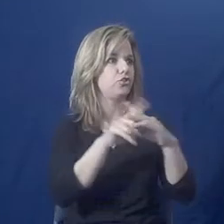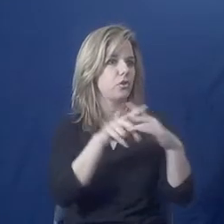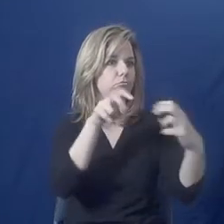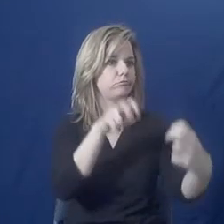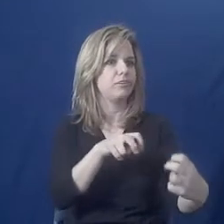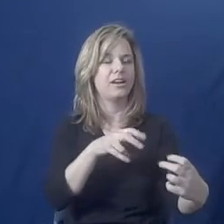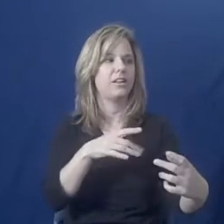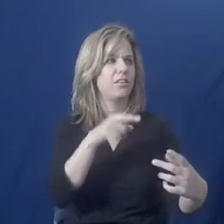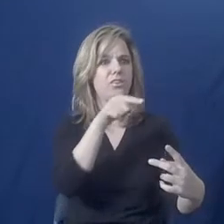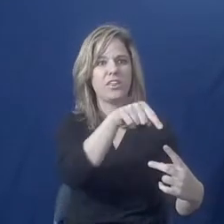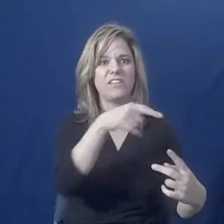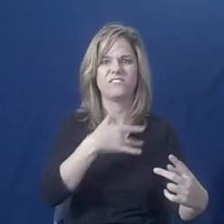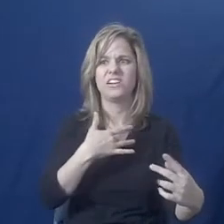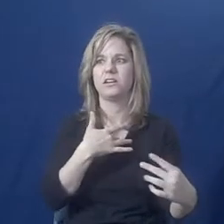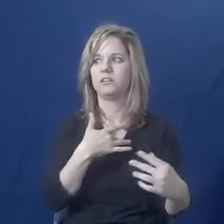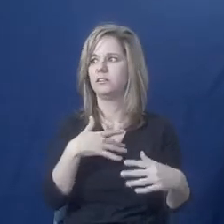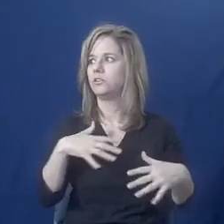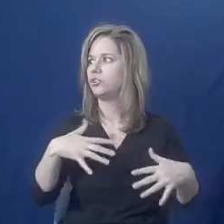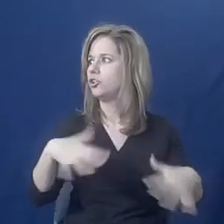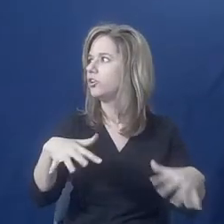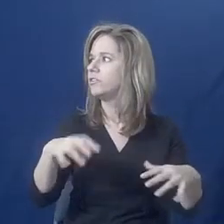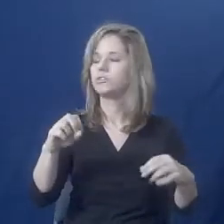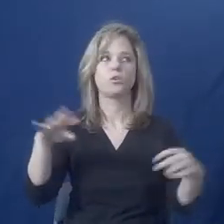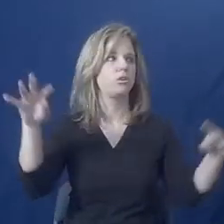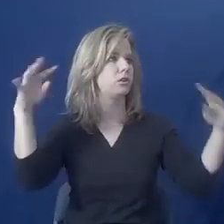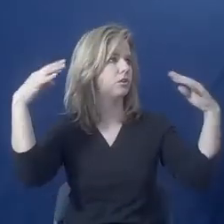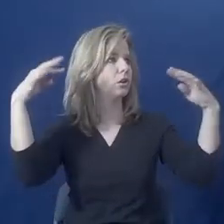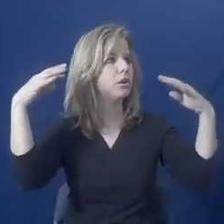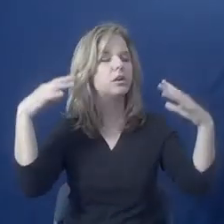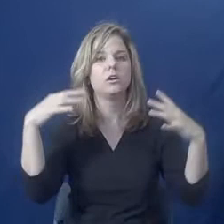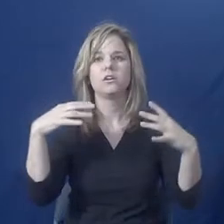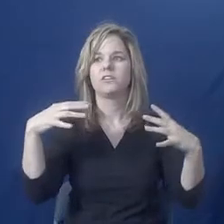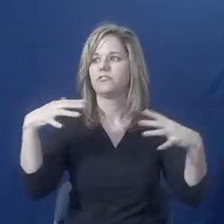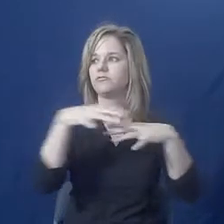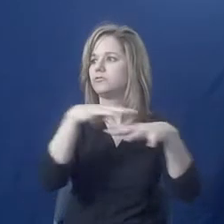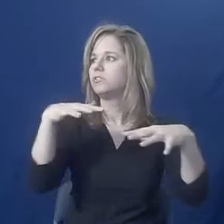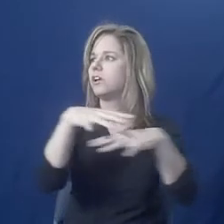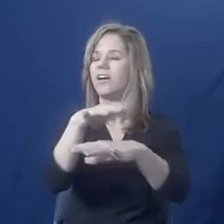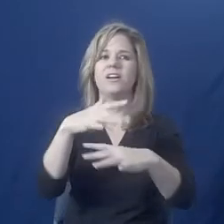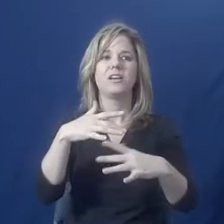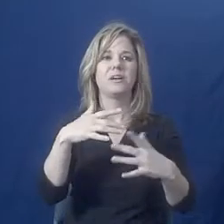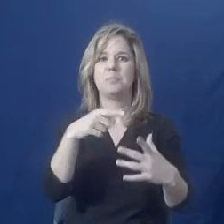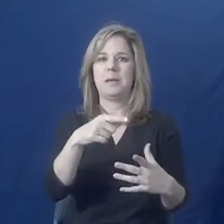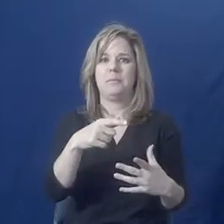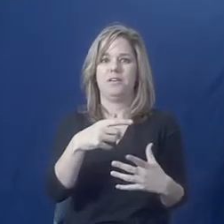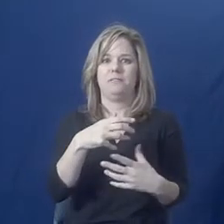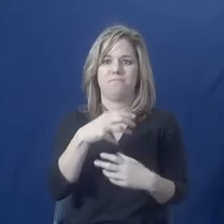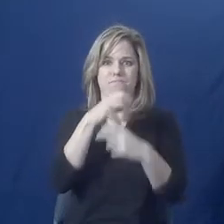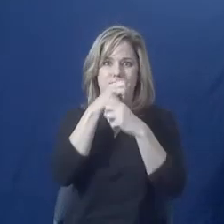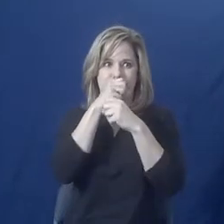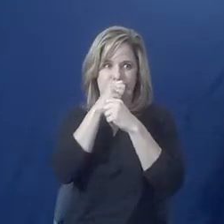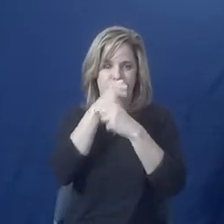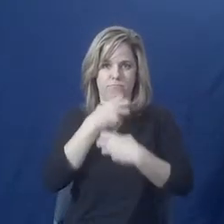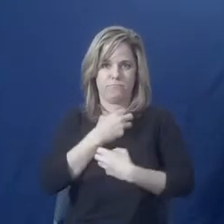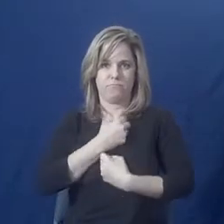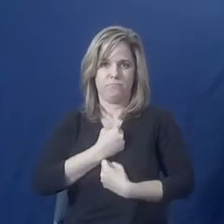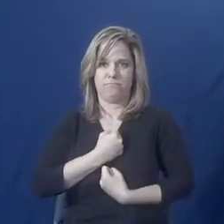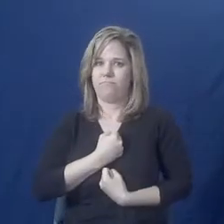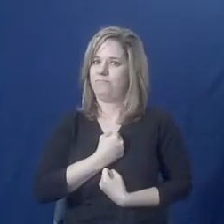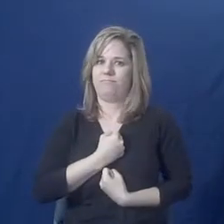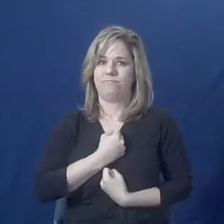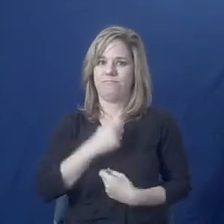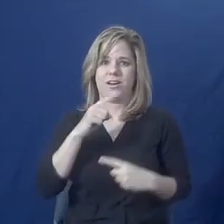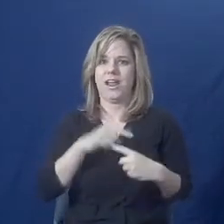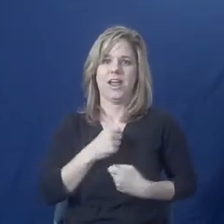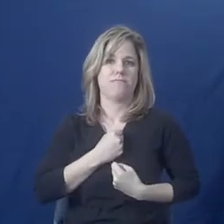unsafe, it's a very public area, they may not tell you, may not be able